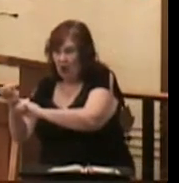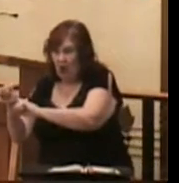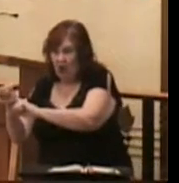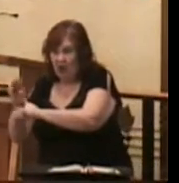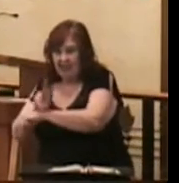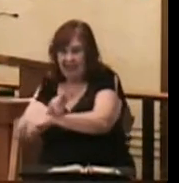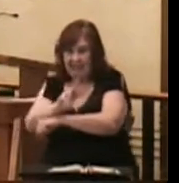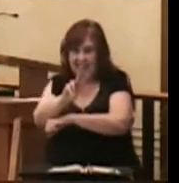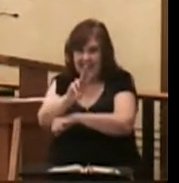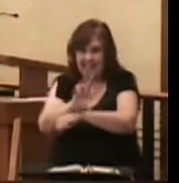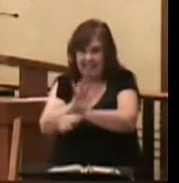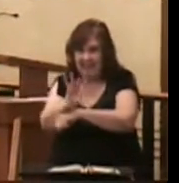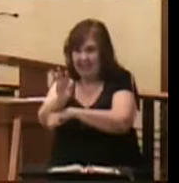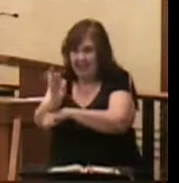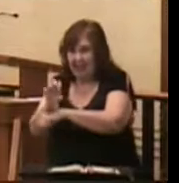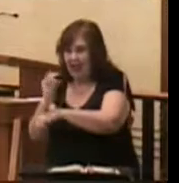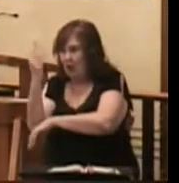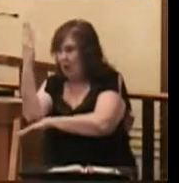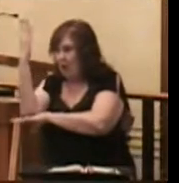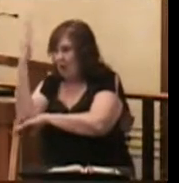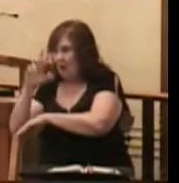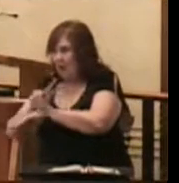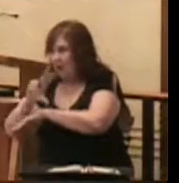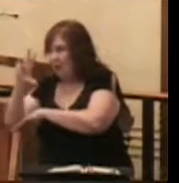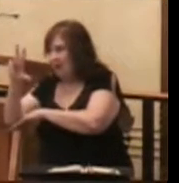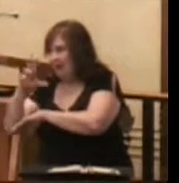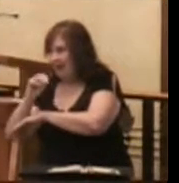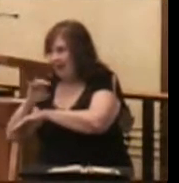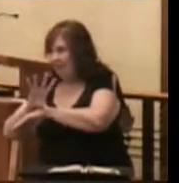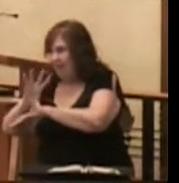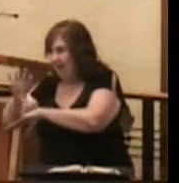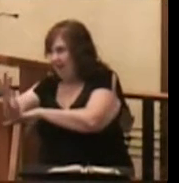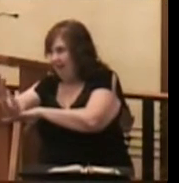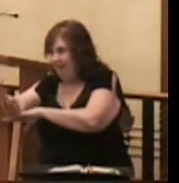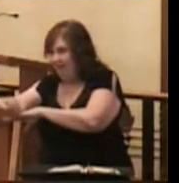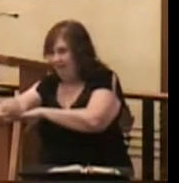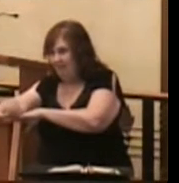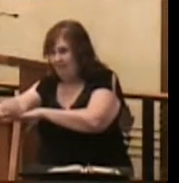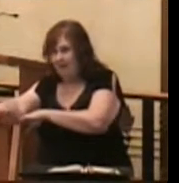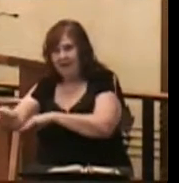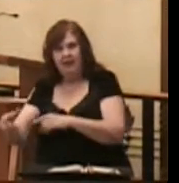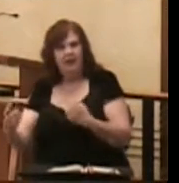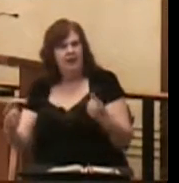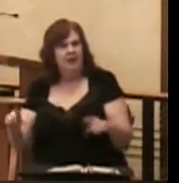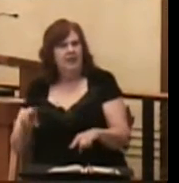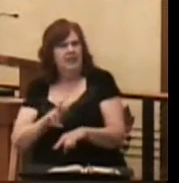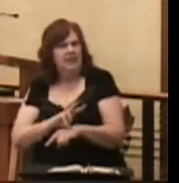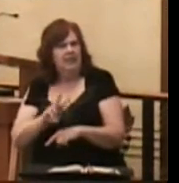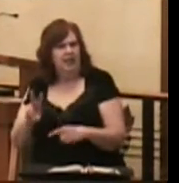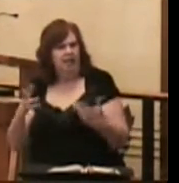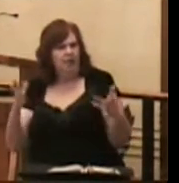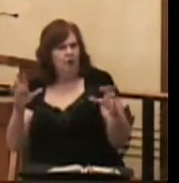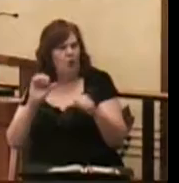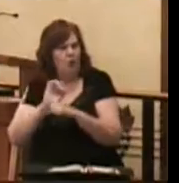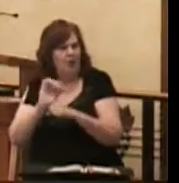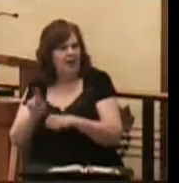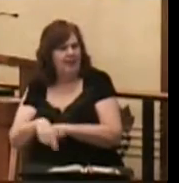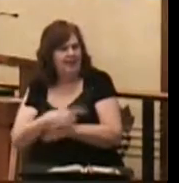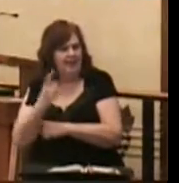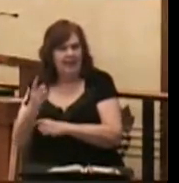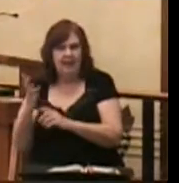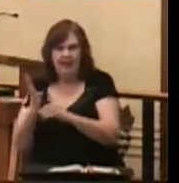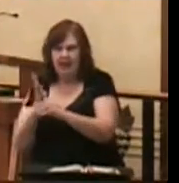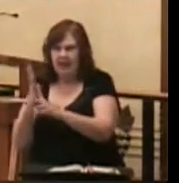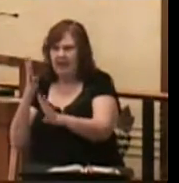.m., 9 a.m., noon, 3 p.m., and 5 p.m. When 6 o'clock, the end of the workday comes, they